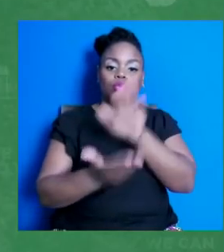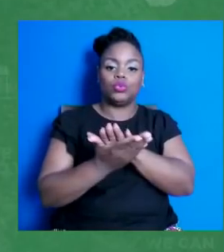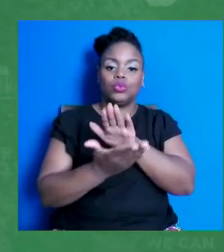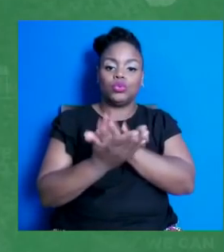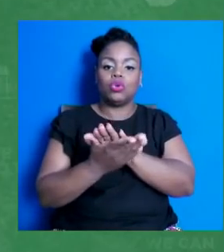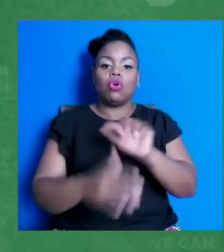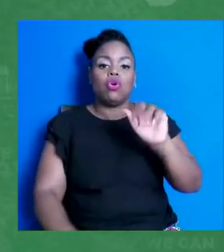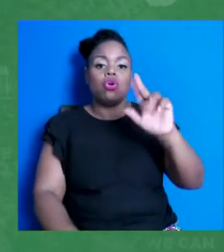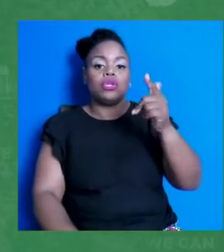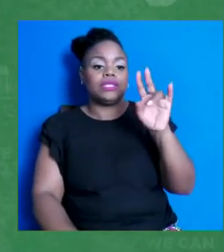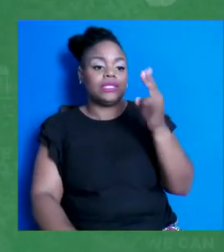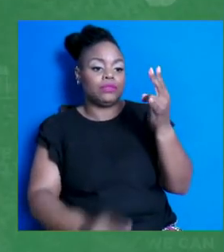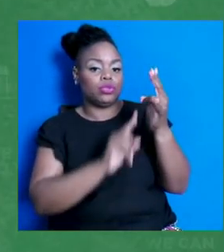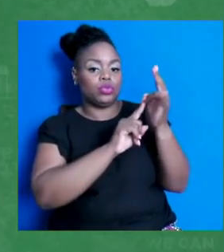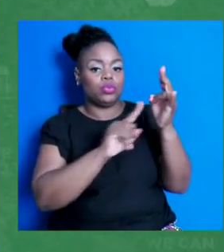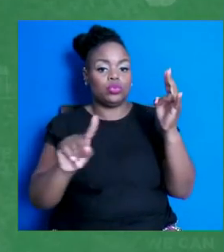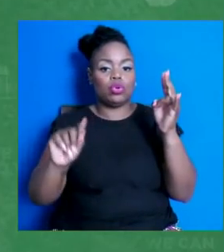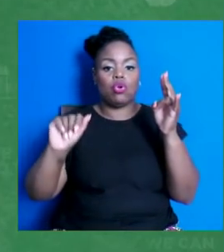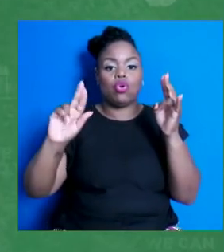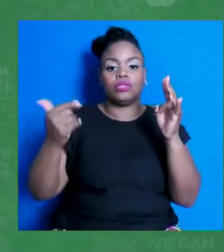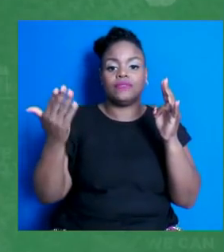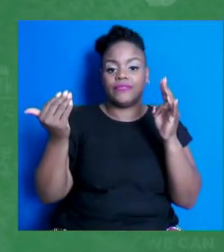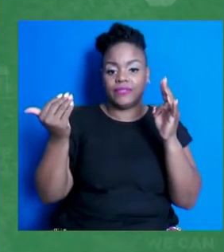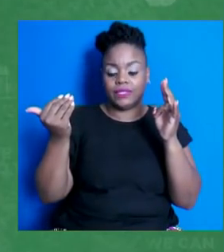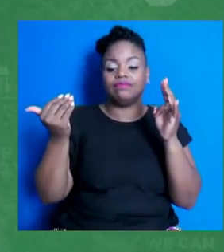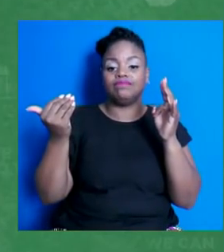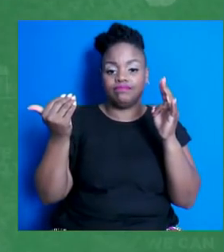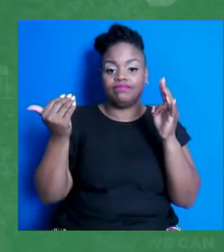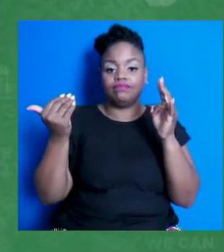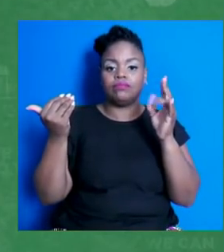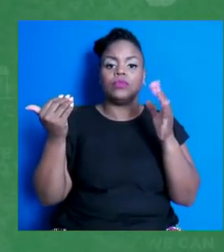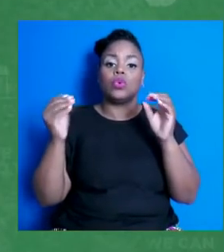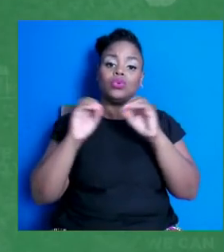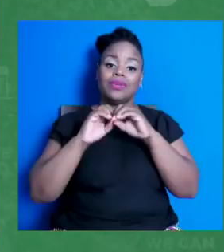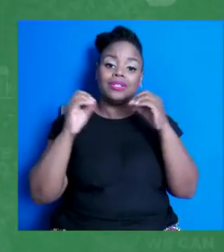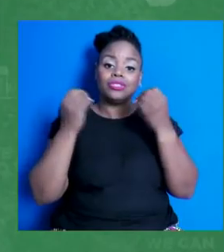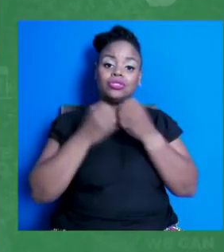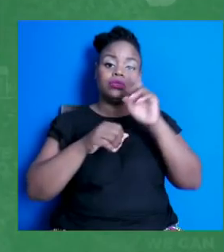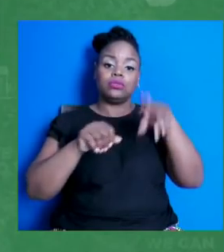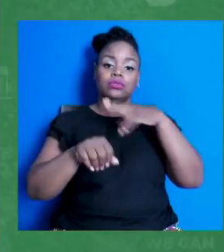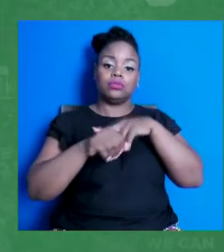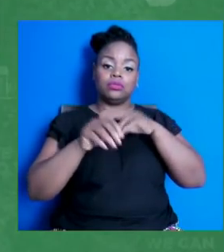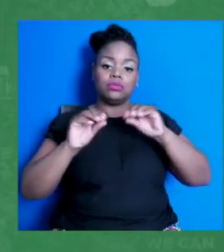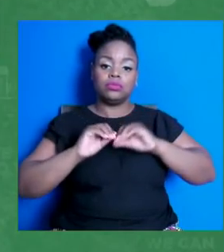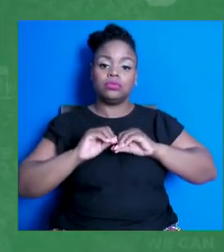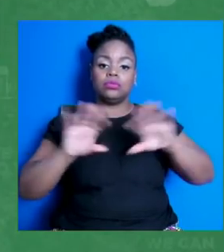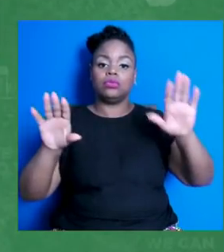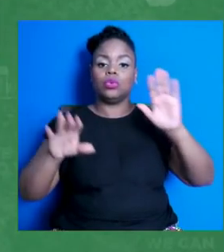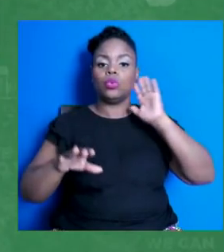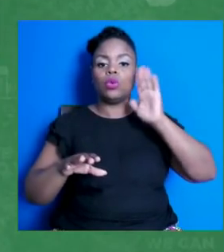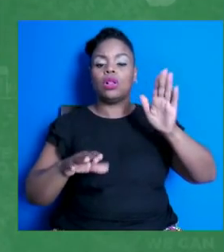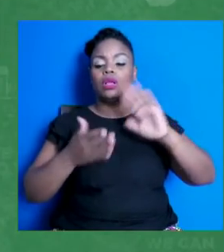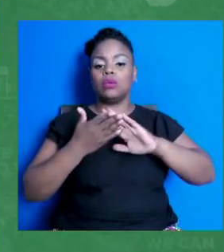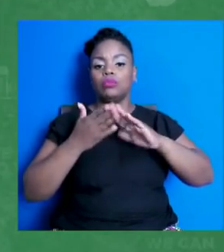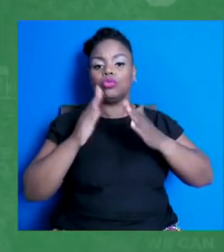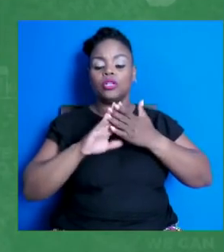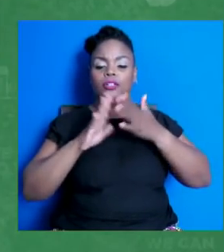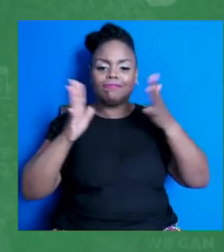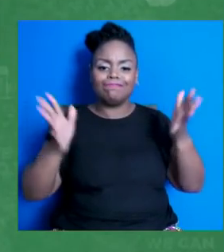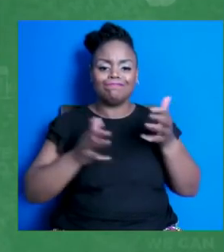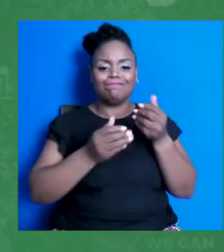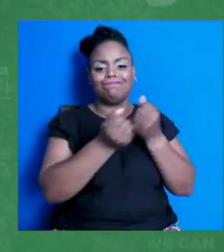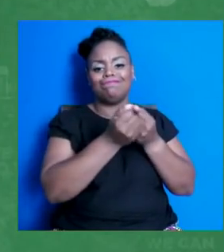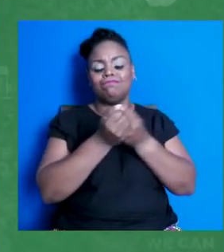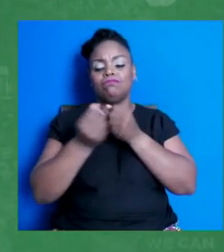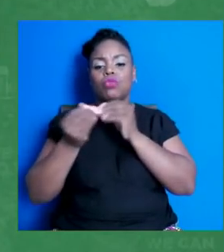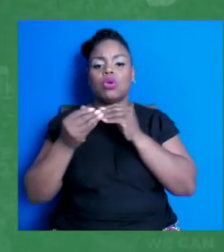15th. Organizations nationwide will go out into their communities to get more young people vaccinated before they head